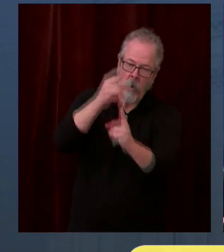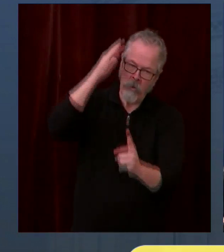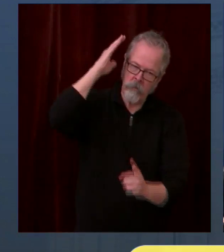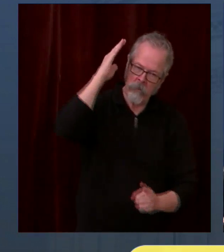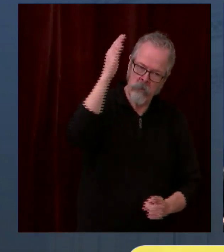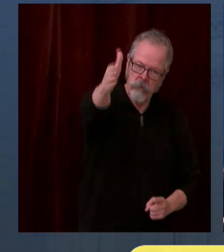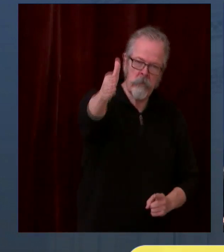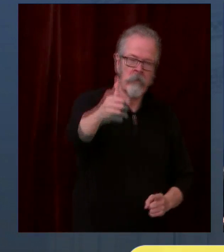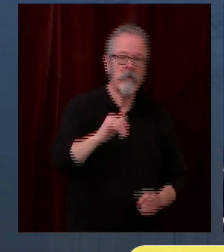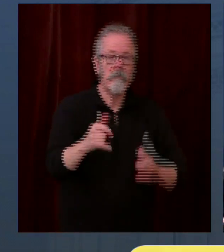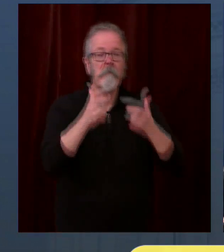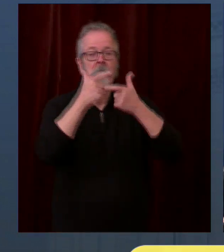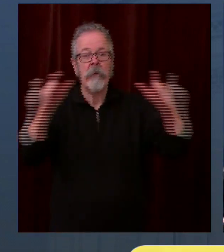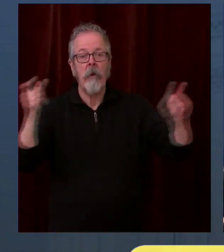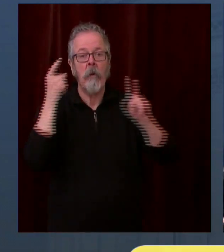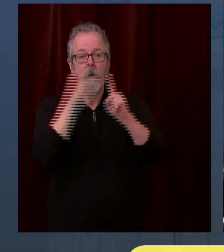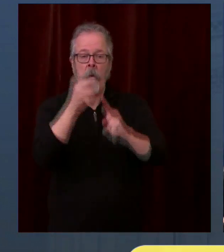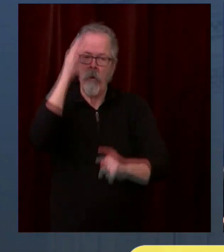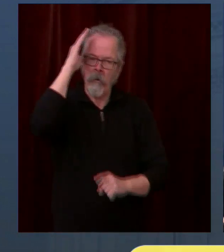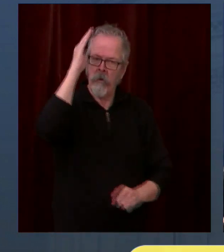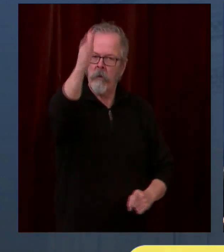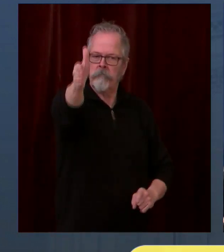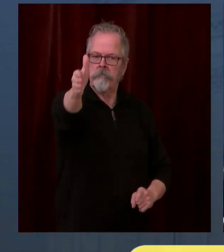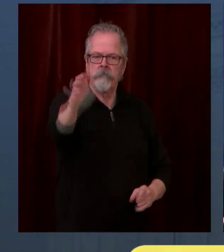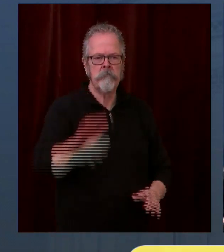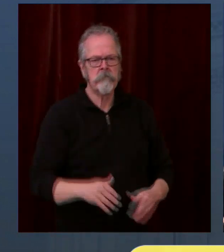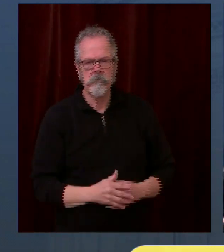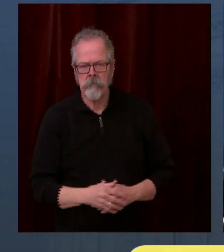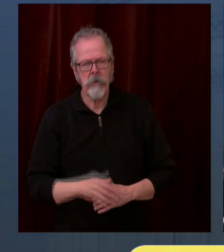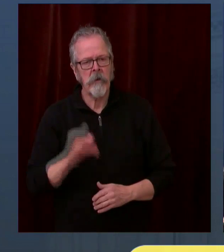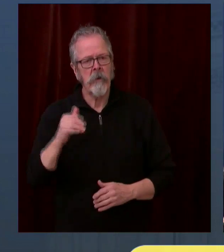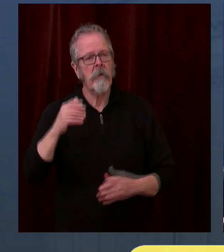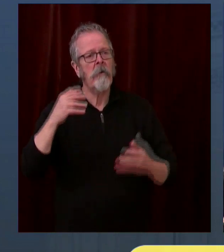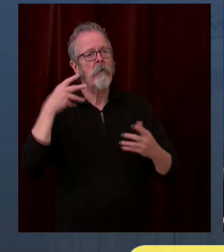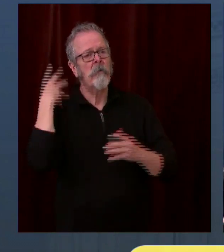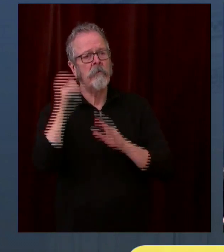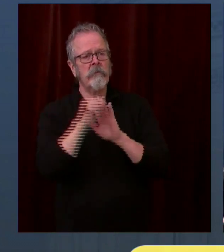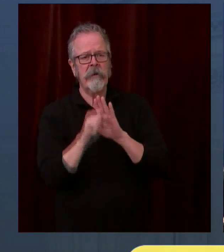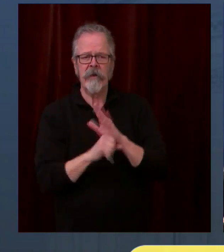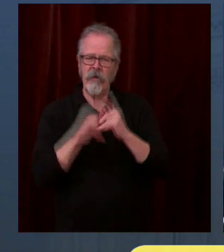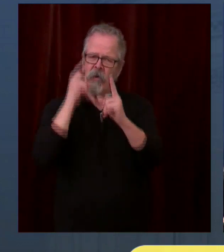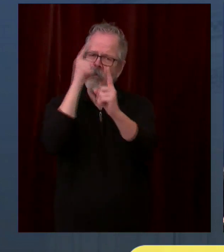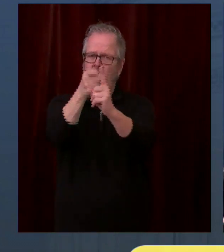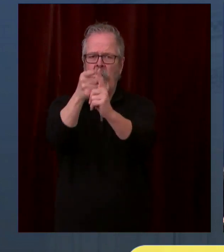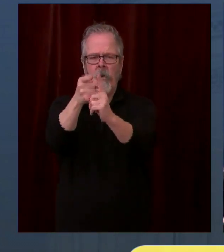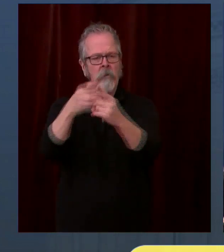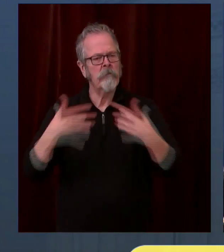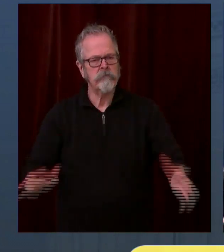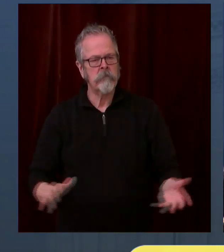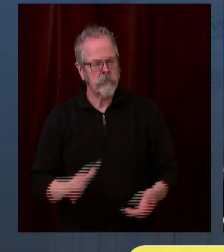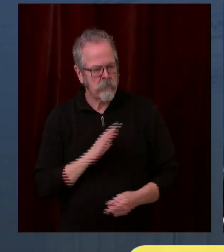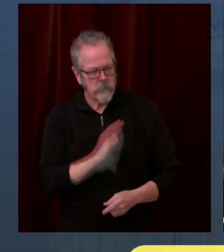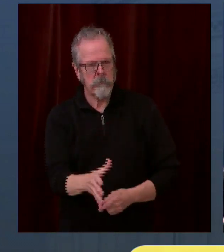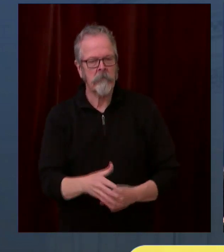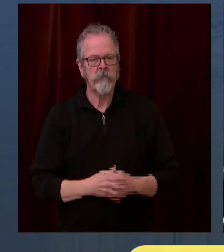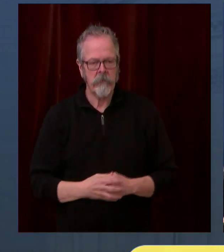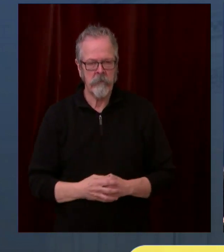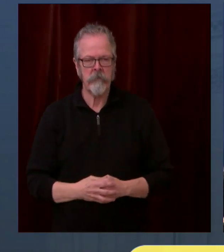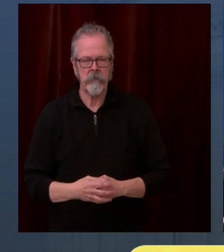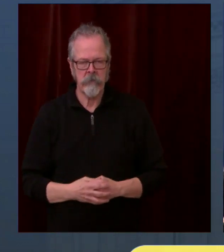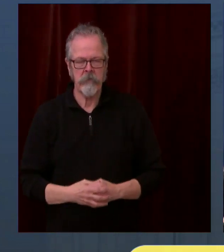to bring in more resources to help in this effort from the private sector. We have a new requirement that our partners help us